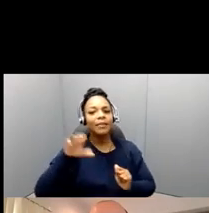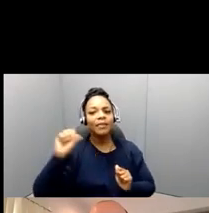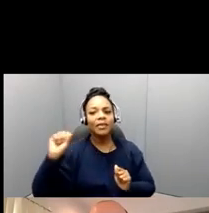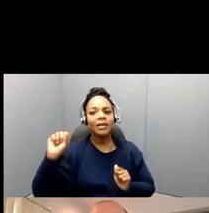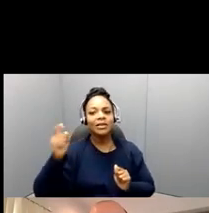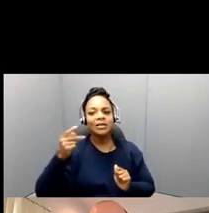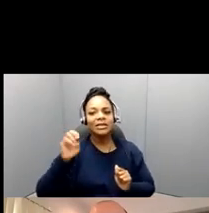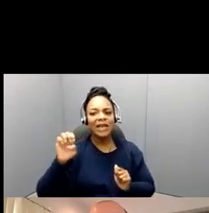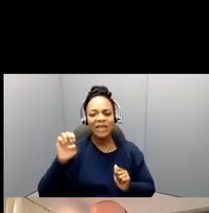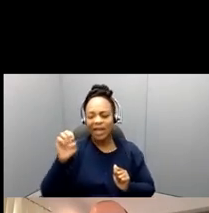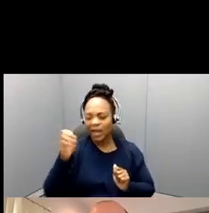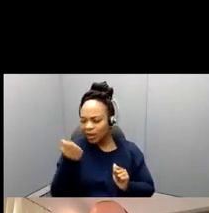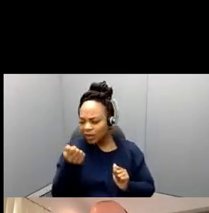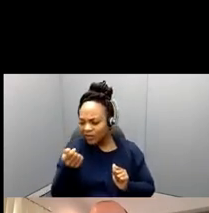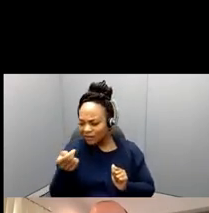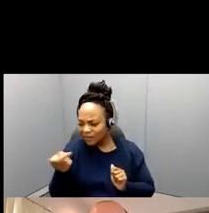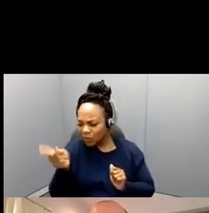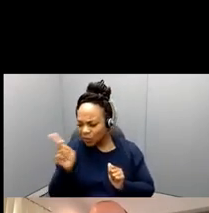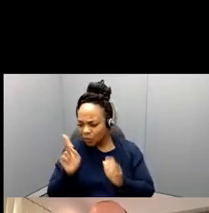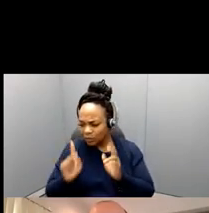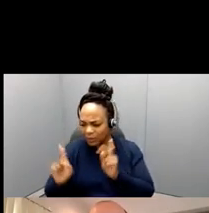let me see here,